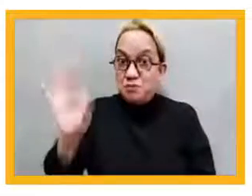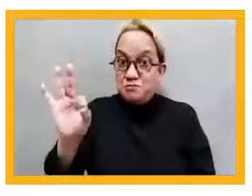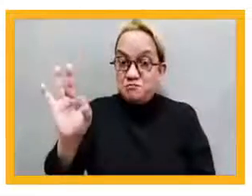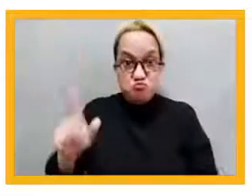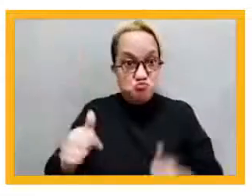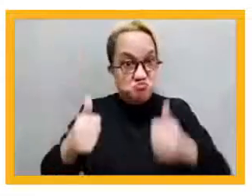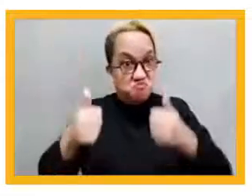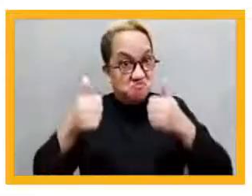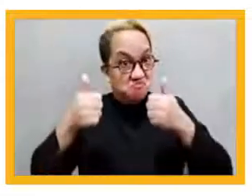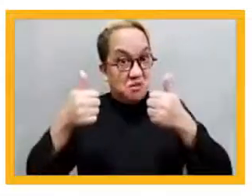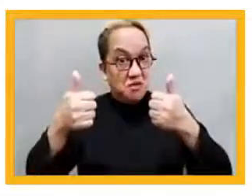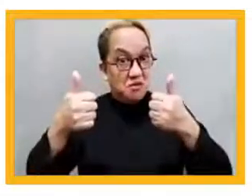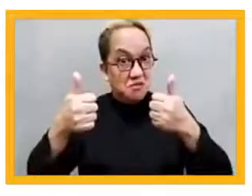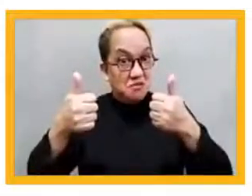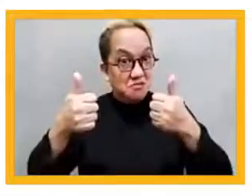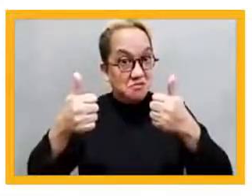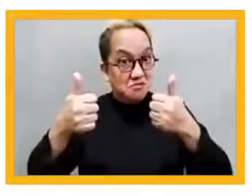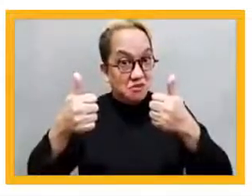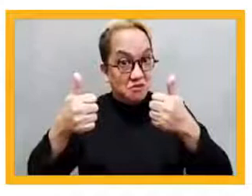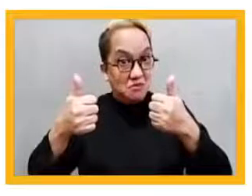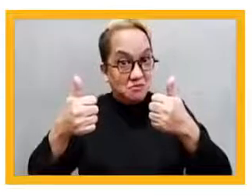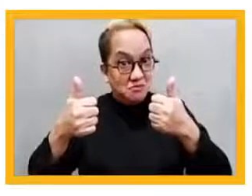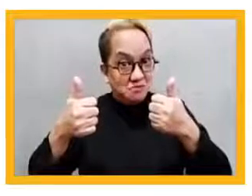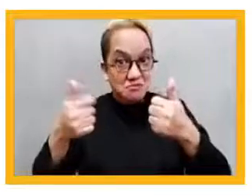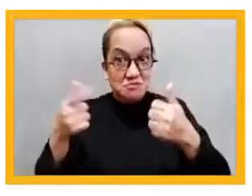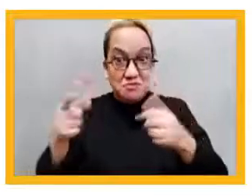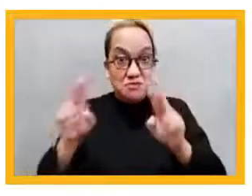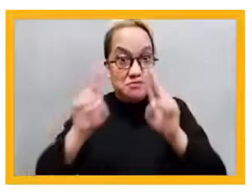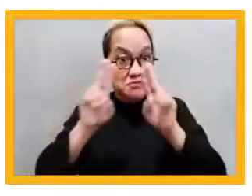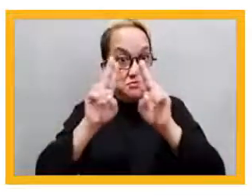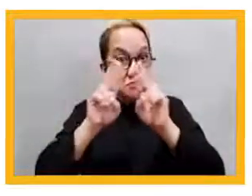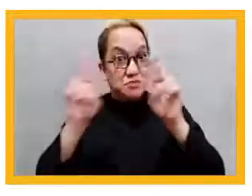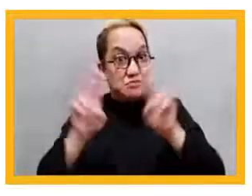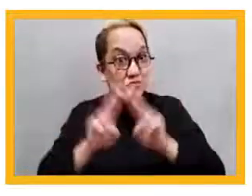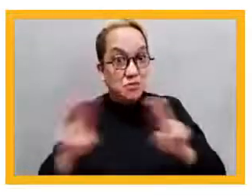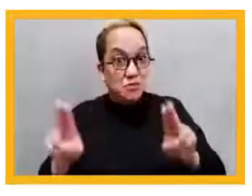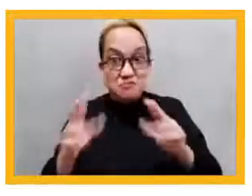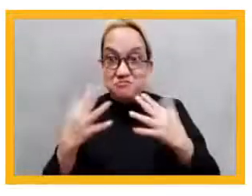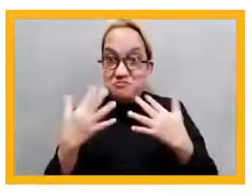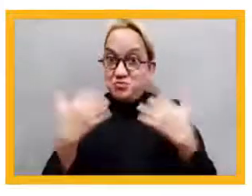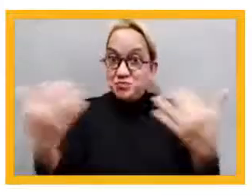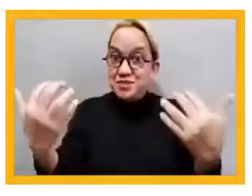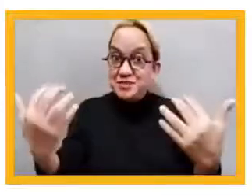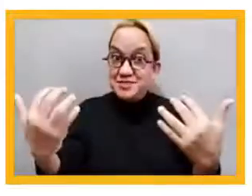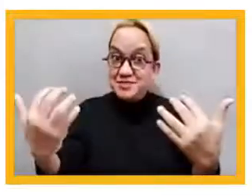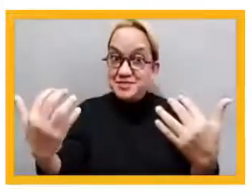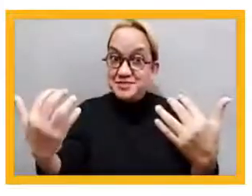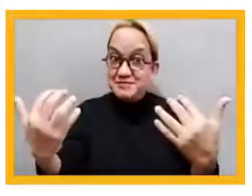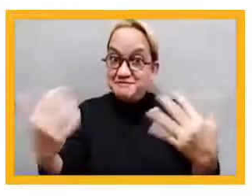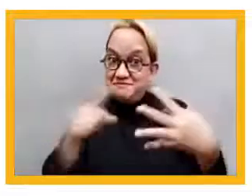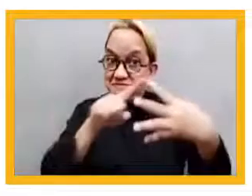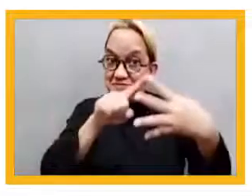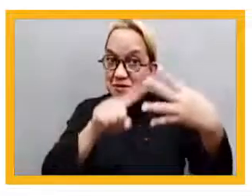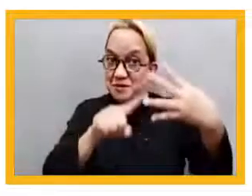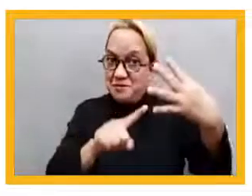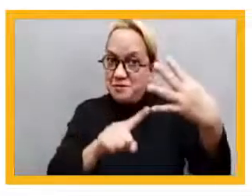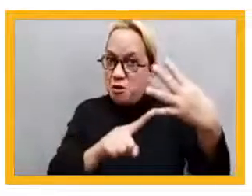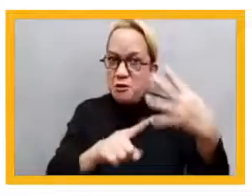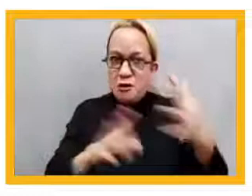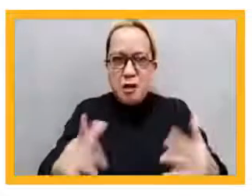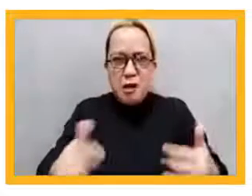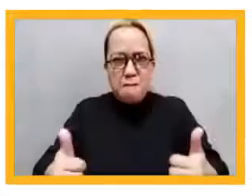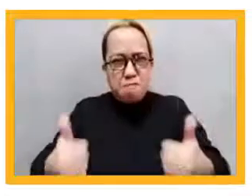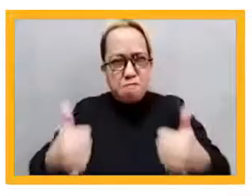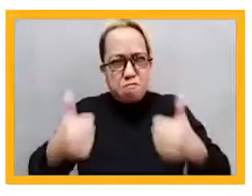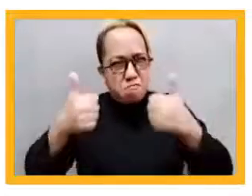International Skills Forum program? So again, you have four choices here, fully satisfied, satisfied, somewhat satisfied,